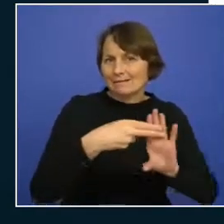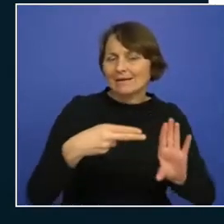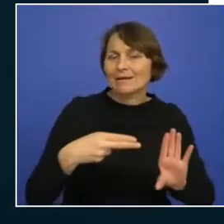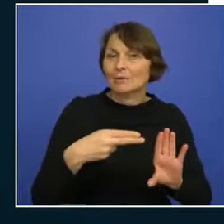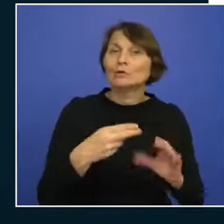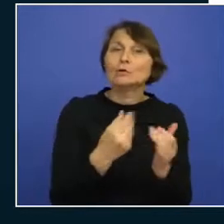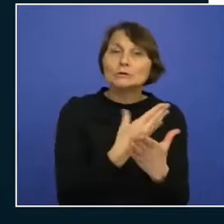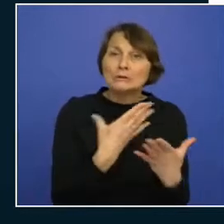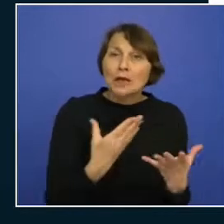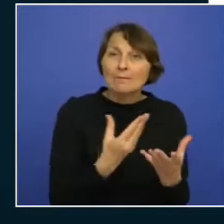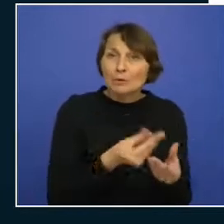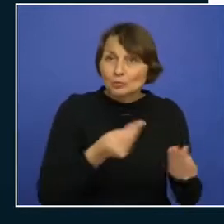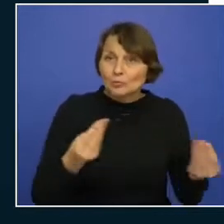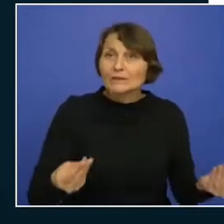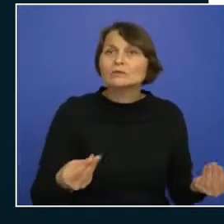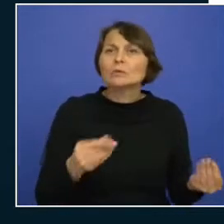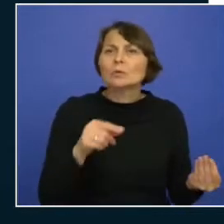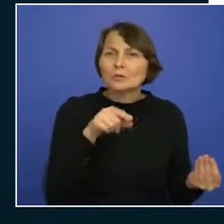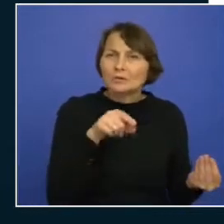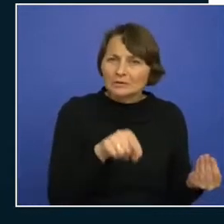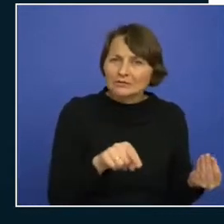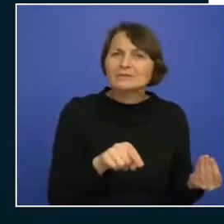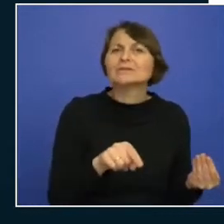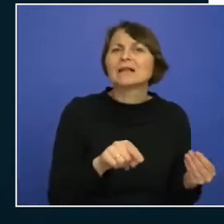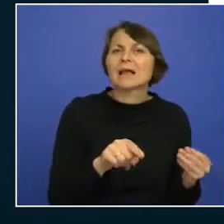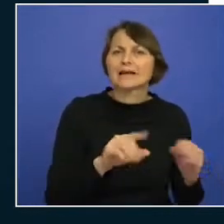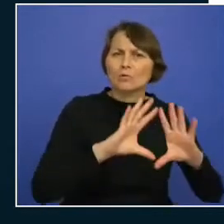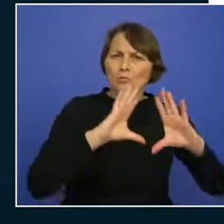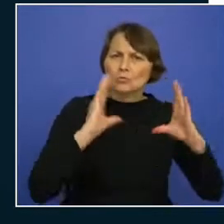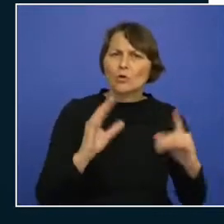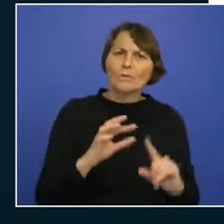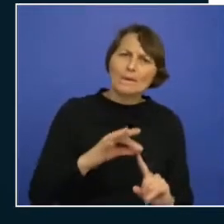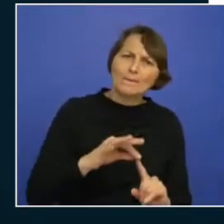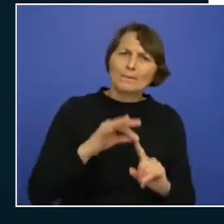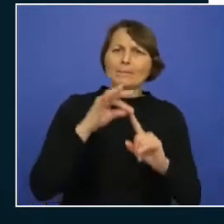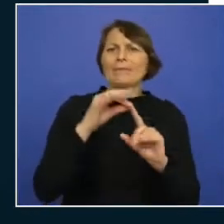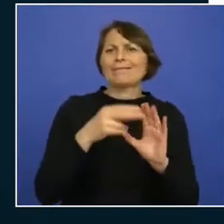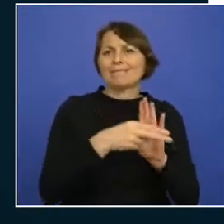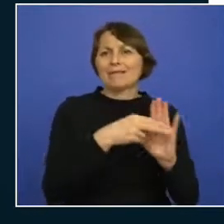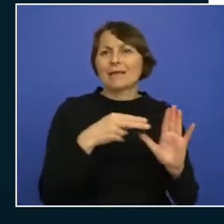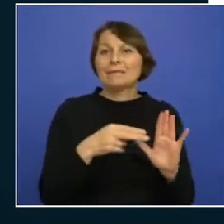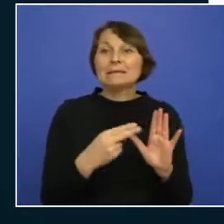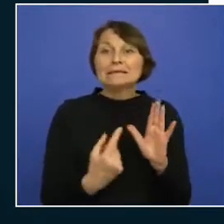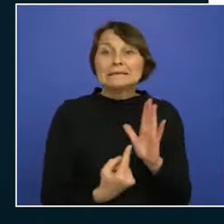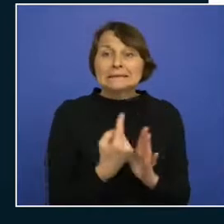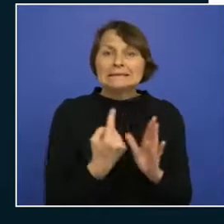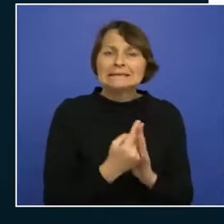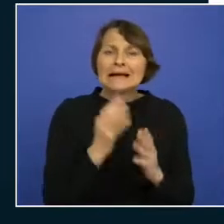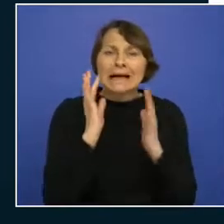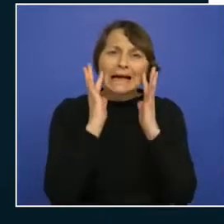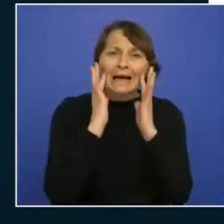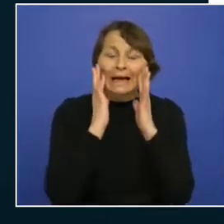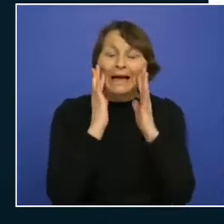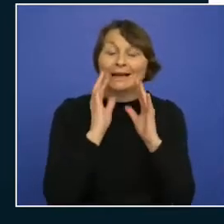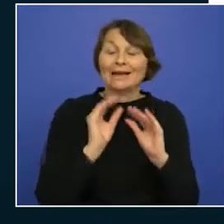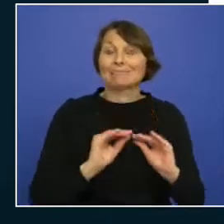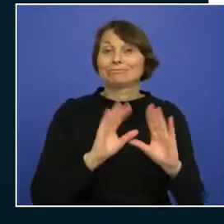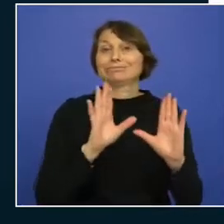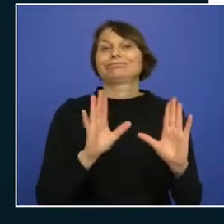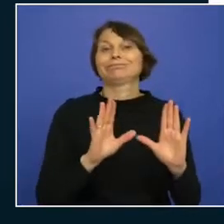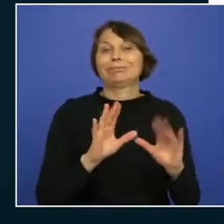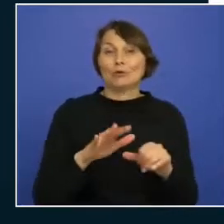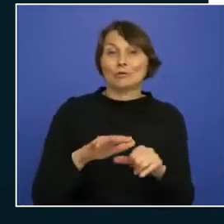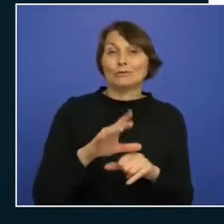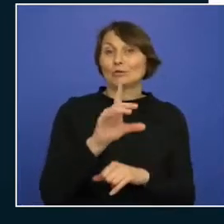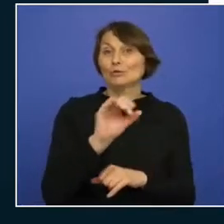have a global unique name sometimes this can be challenging because most of the obvious name just like domain names are already